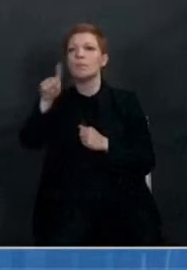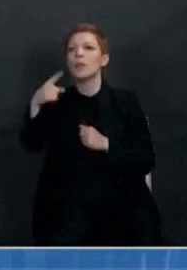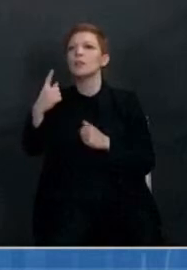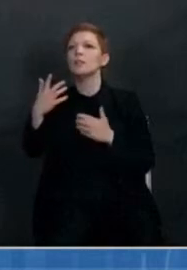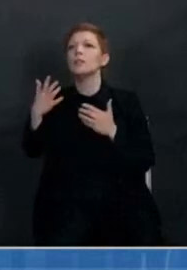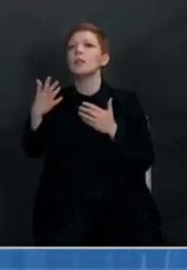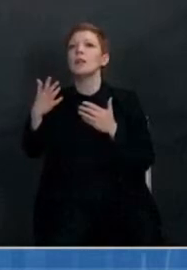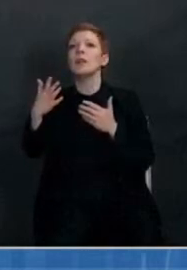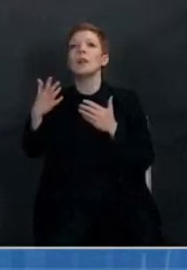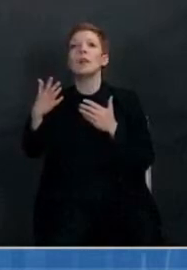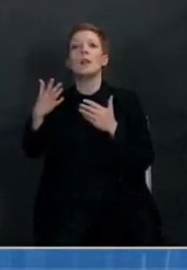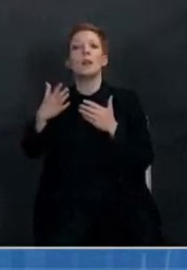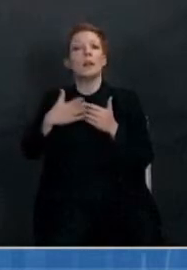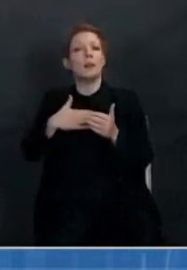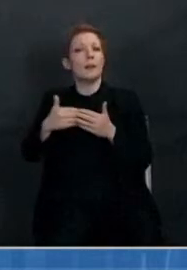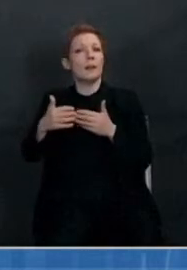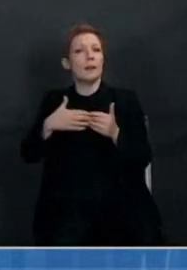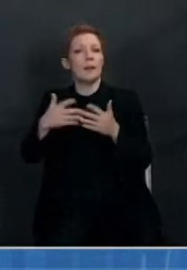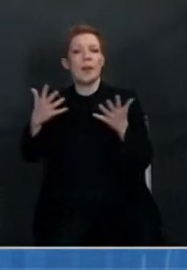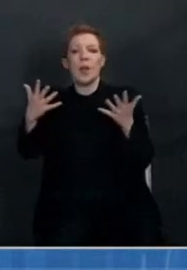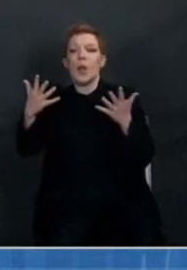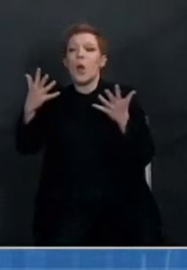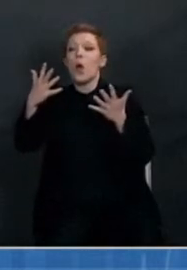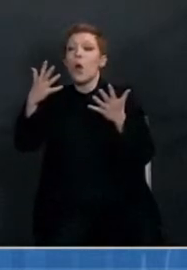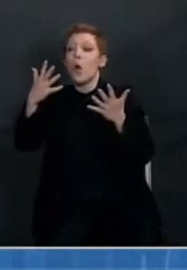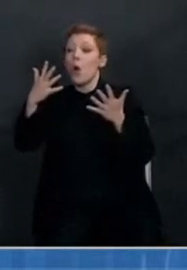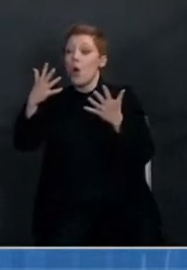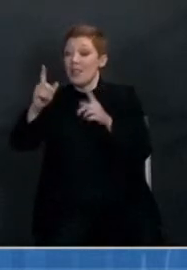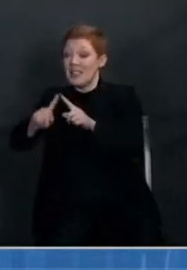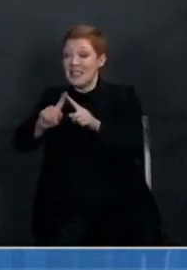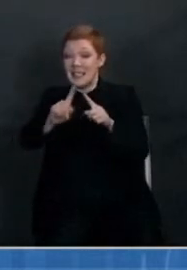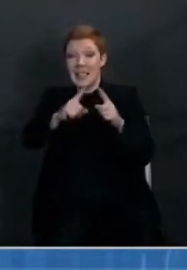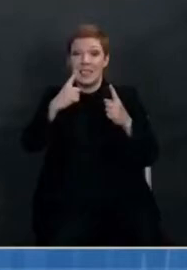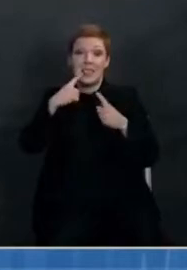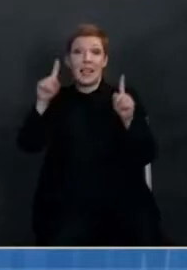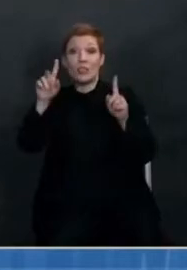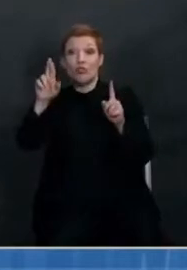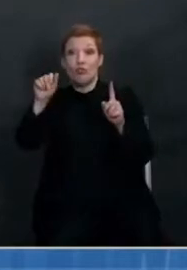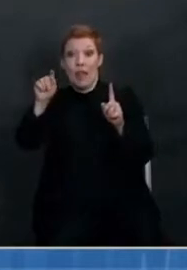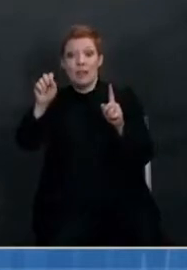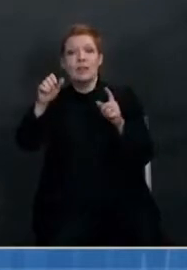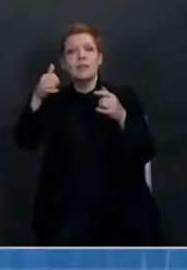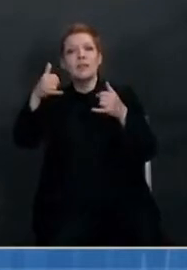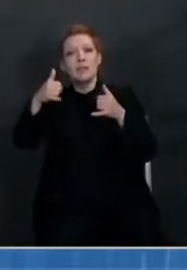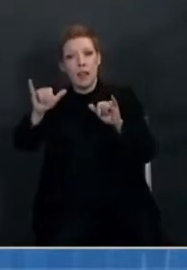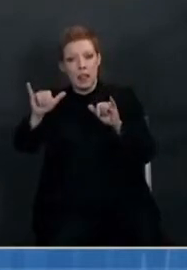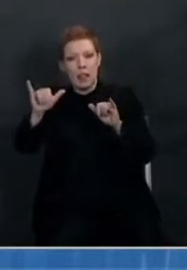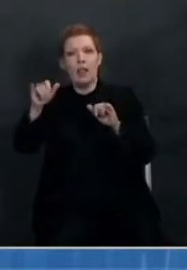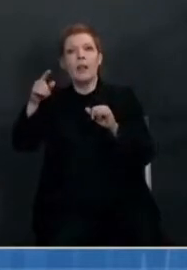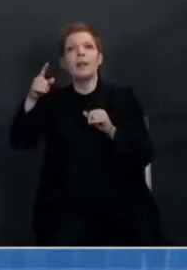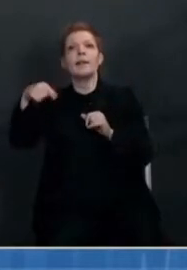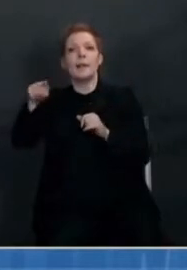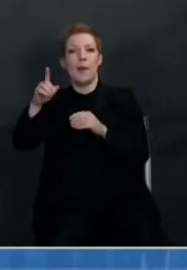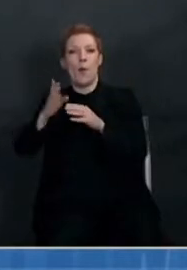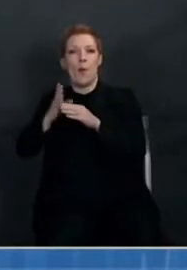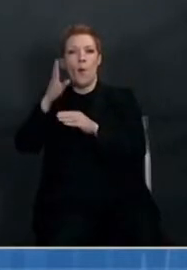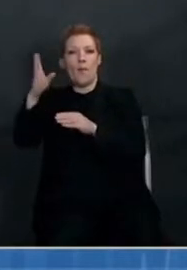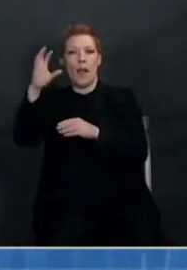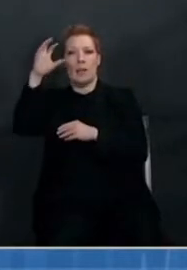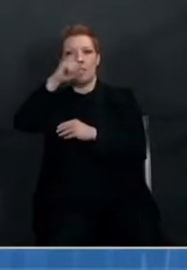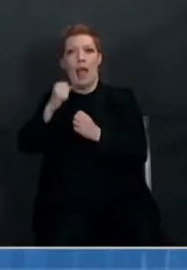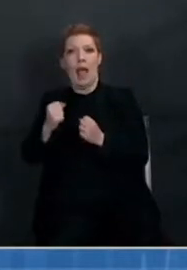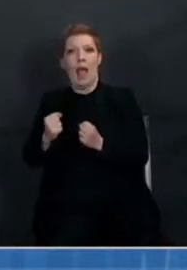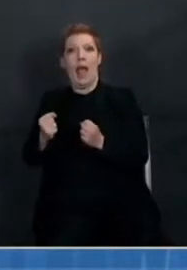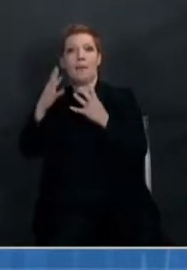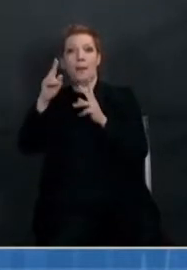of the success rate, there also was an overestimation made as to how many people are in